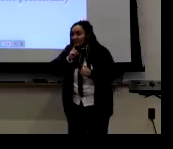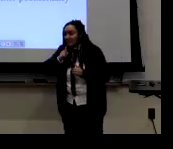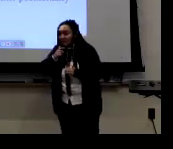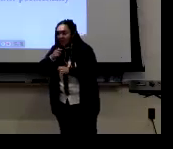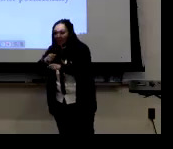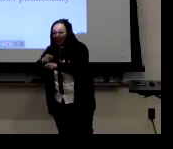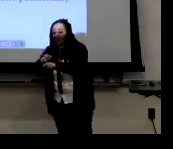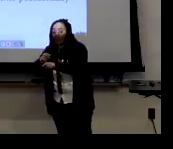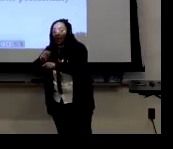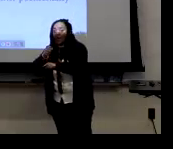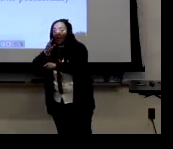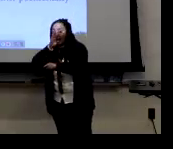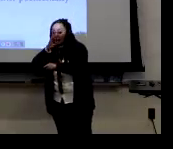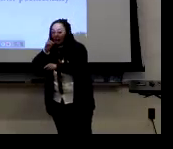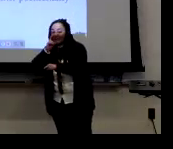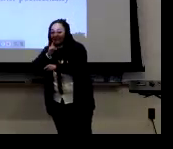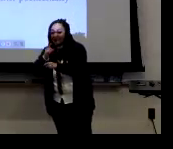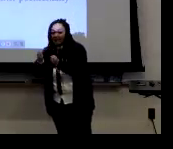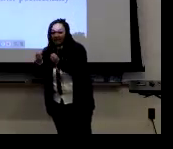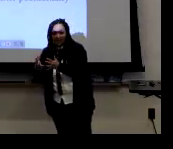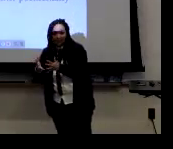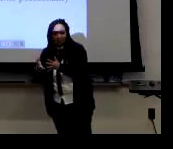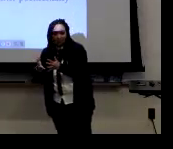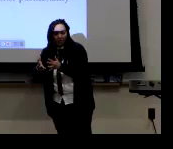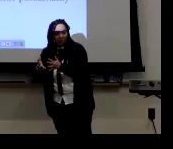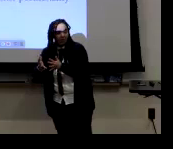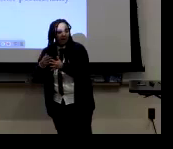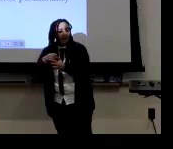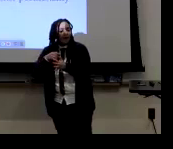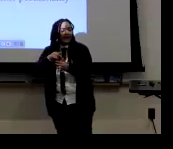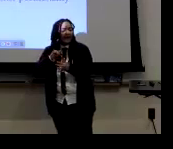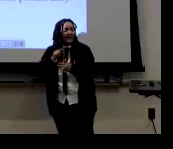In a heteronormative. Culture.